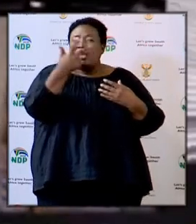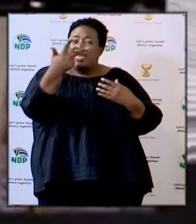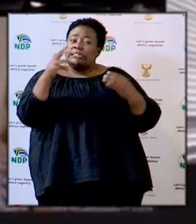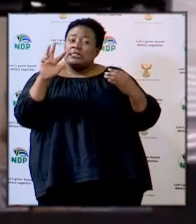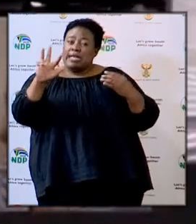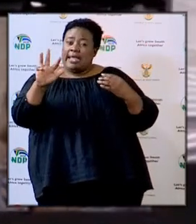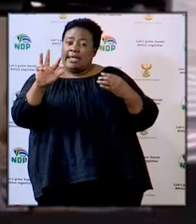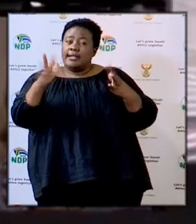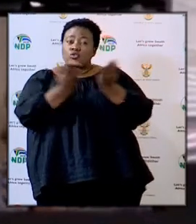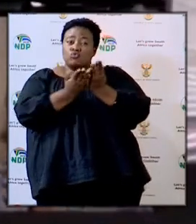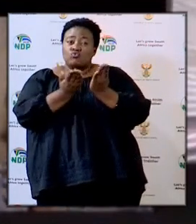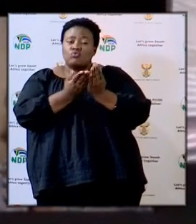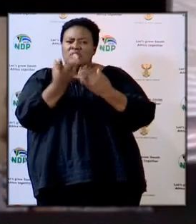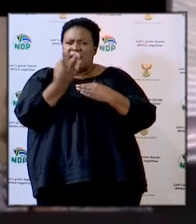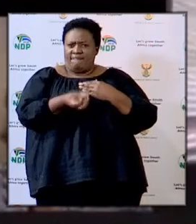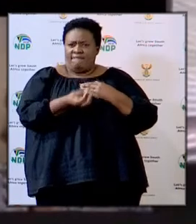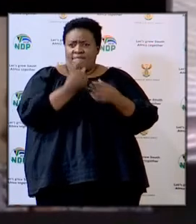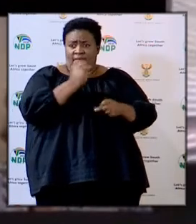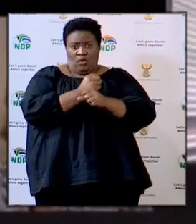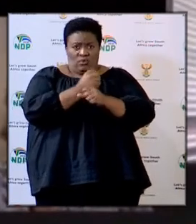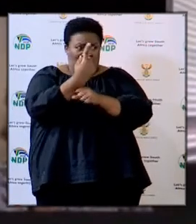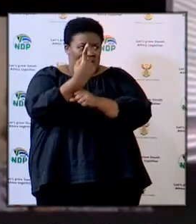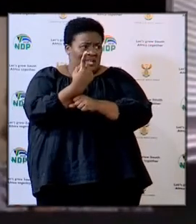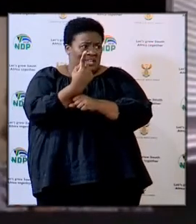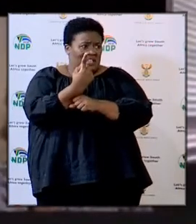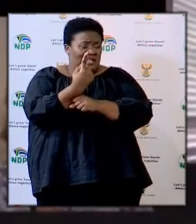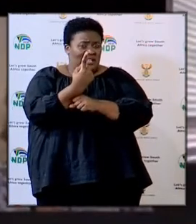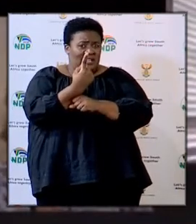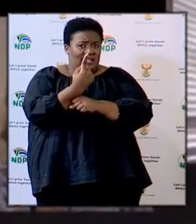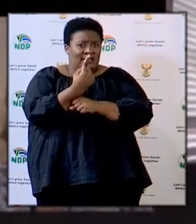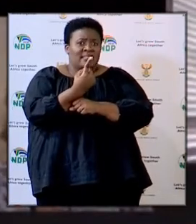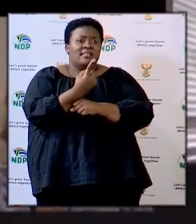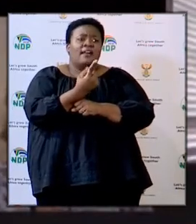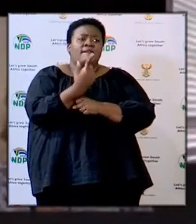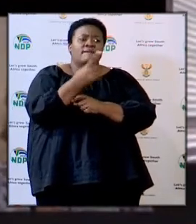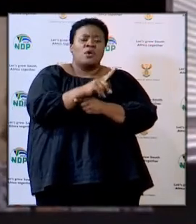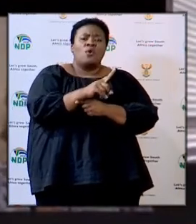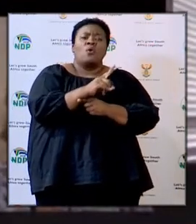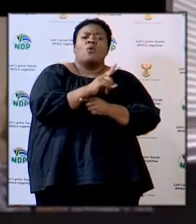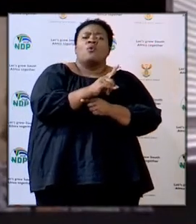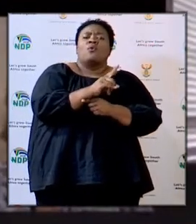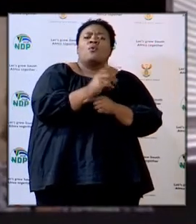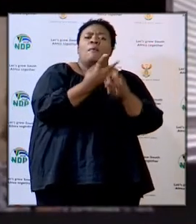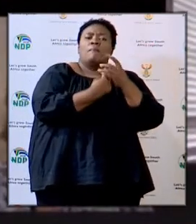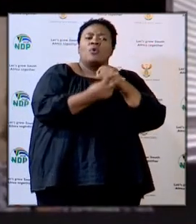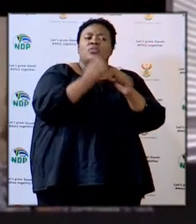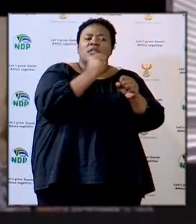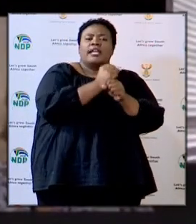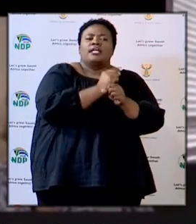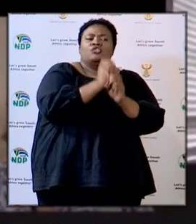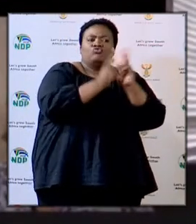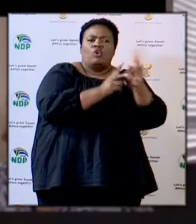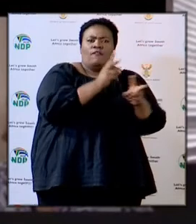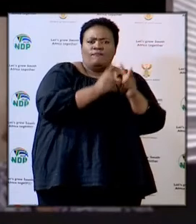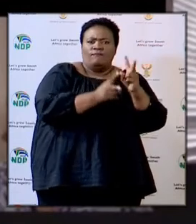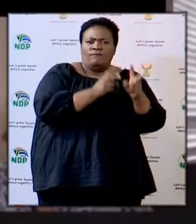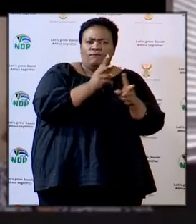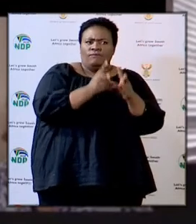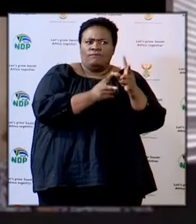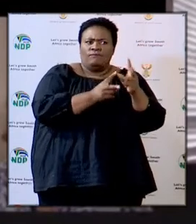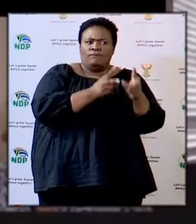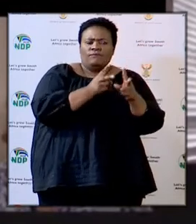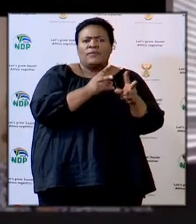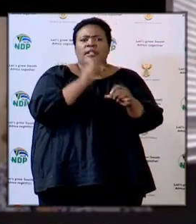,089 schools in Houding that are catering for both grade 12 and grade 12